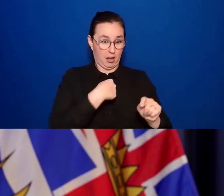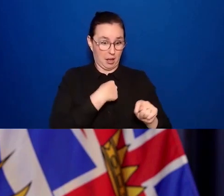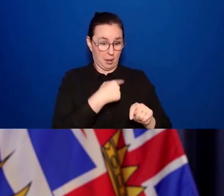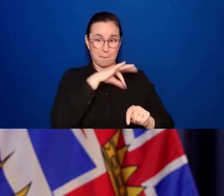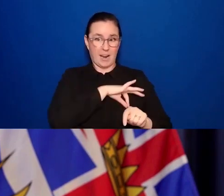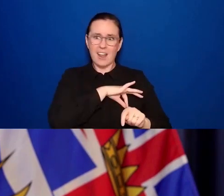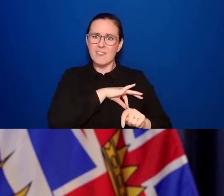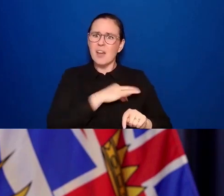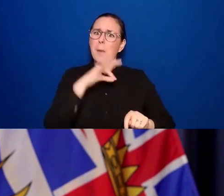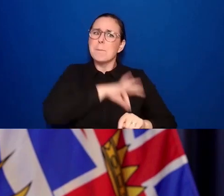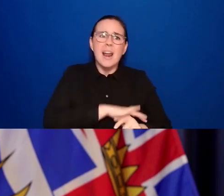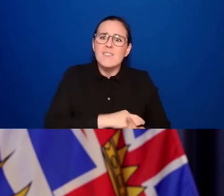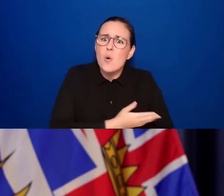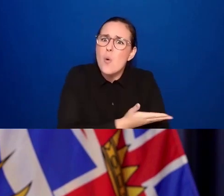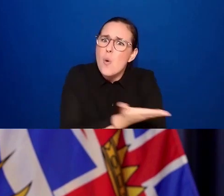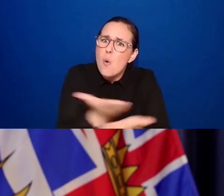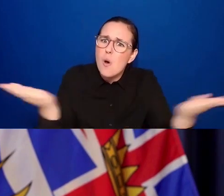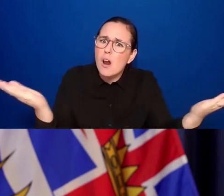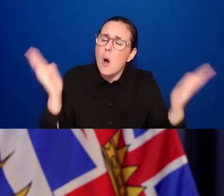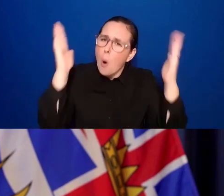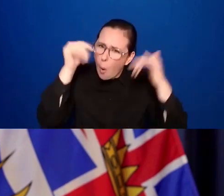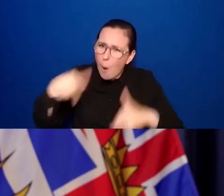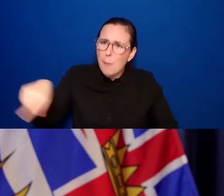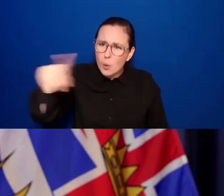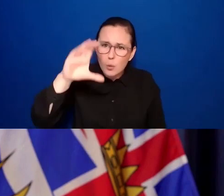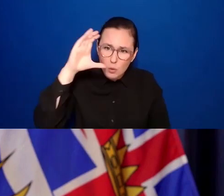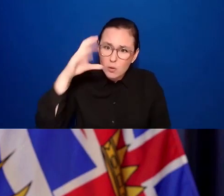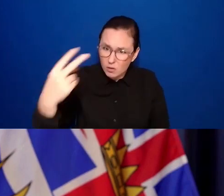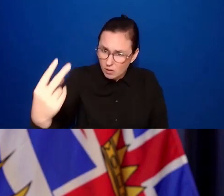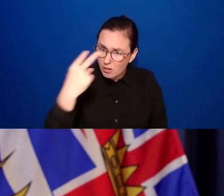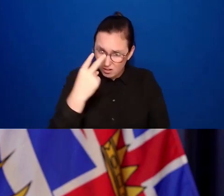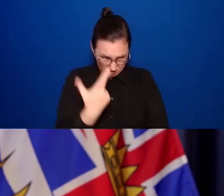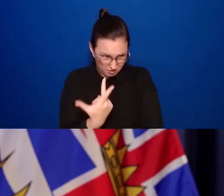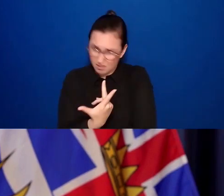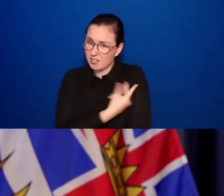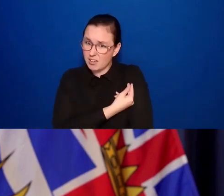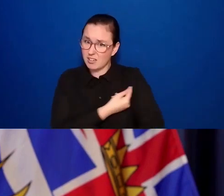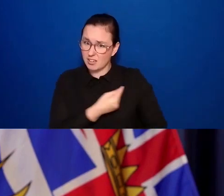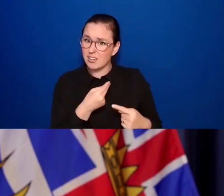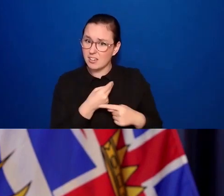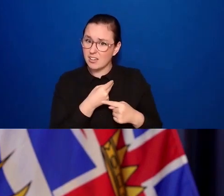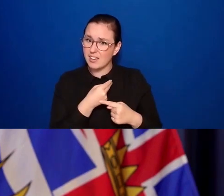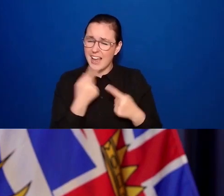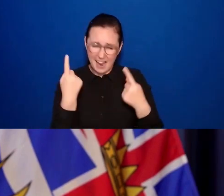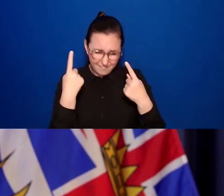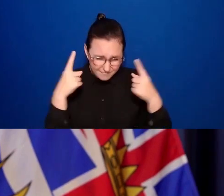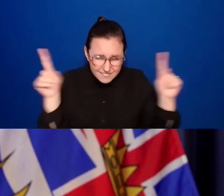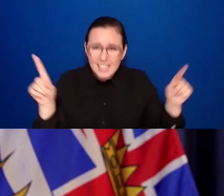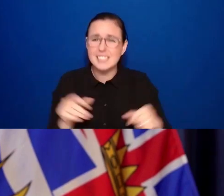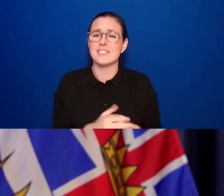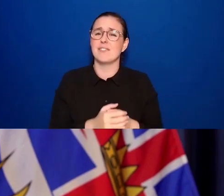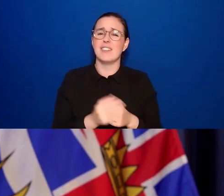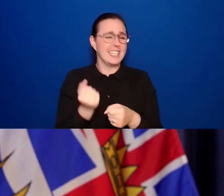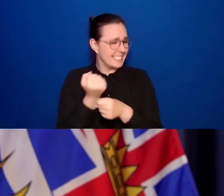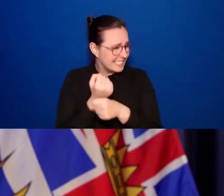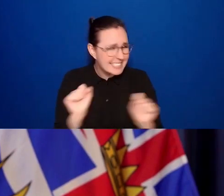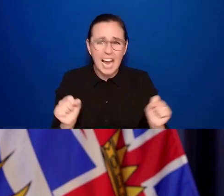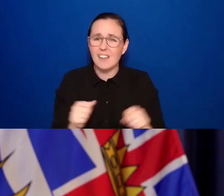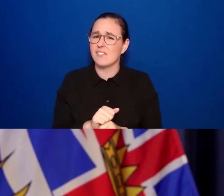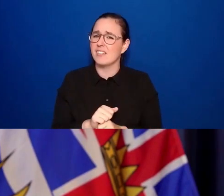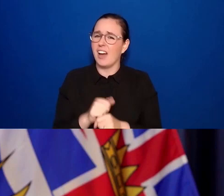Take the steps to get themselves vaccinated. It's effective. It's safe. It's free. And it will protect you in the long term.